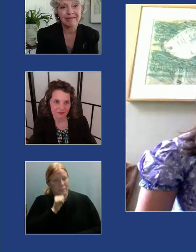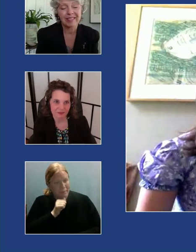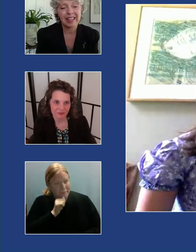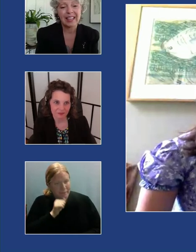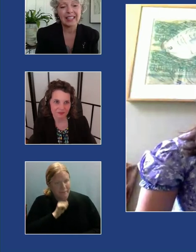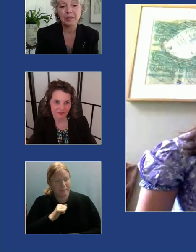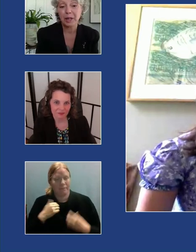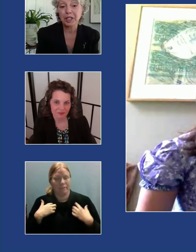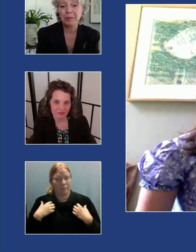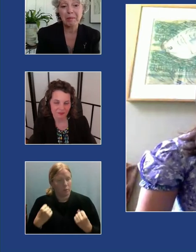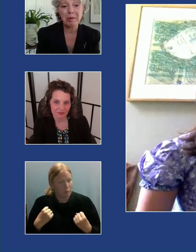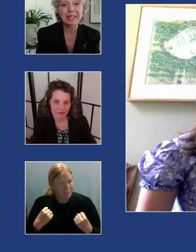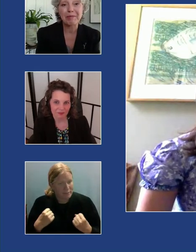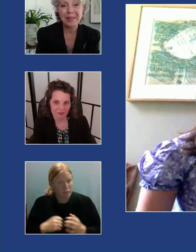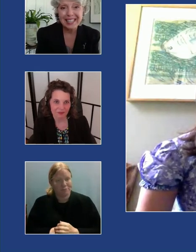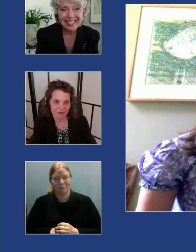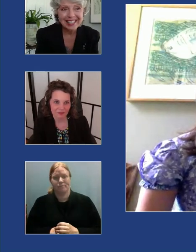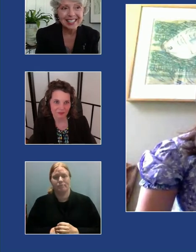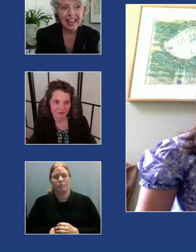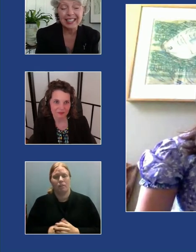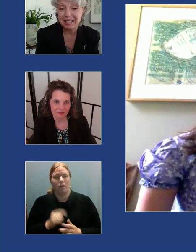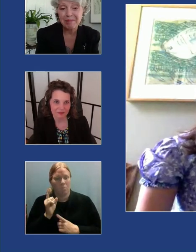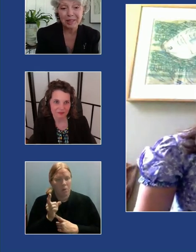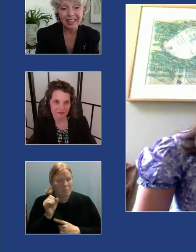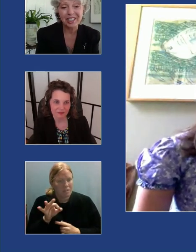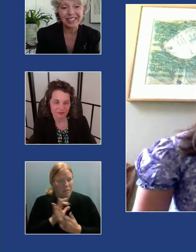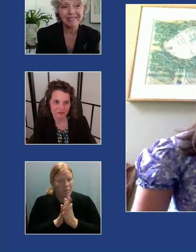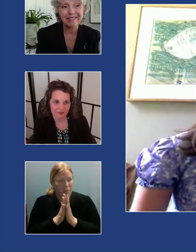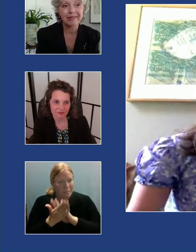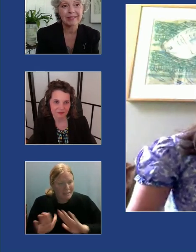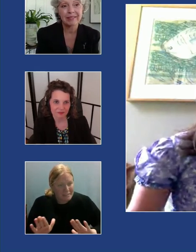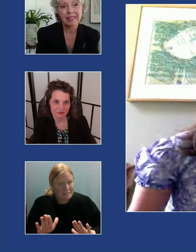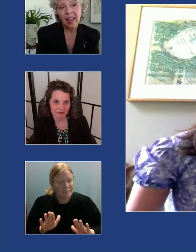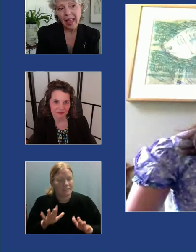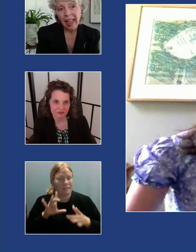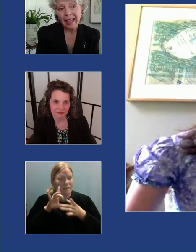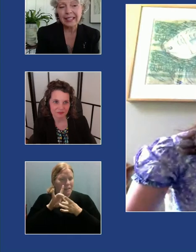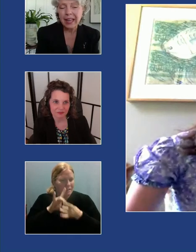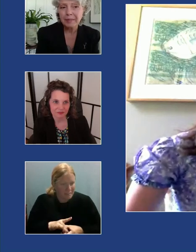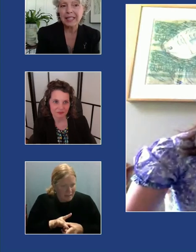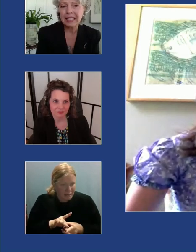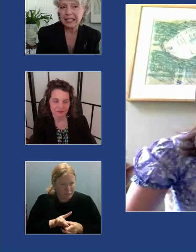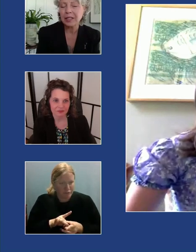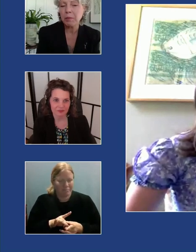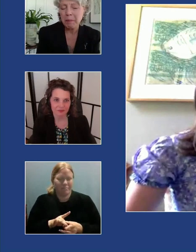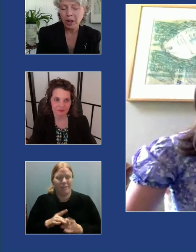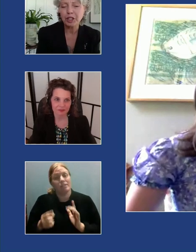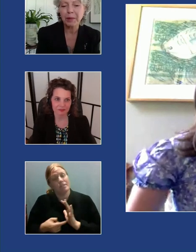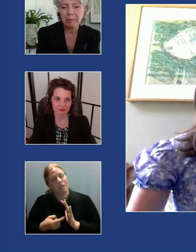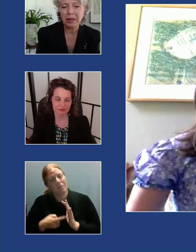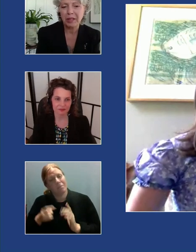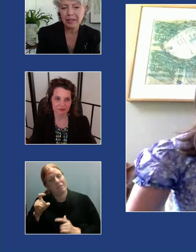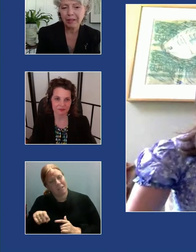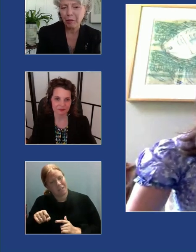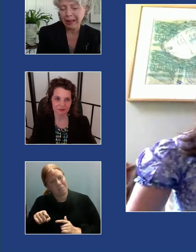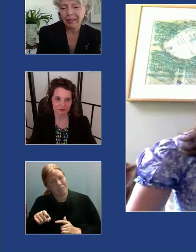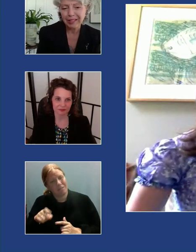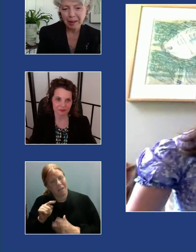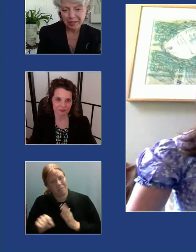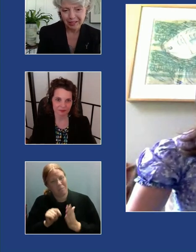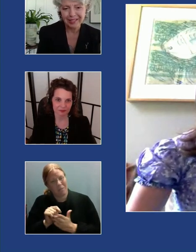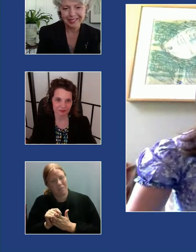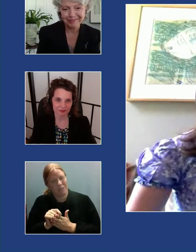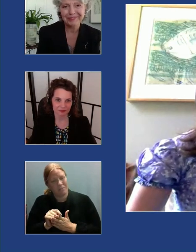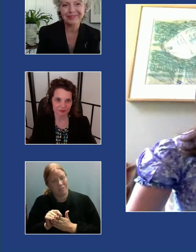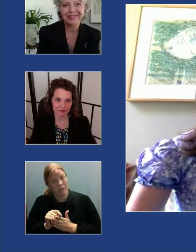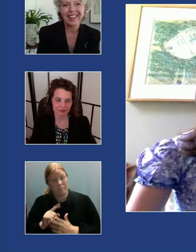it is marked by moments of peace and deep connection and at times it needs to be marked by periods of radical